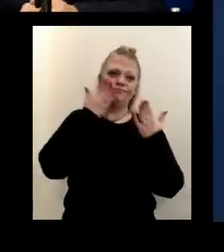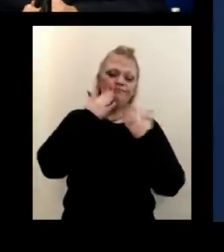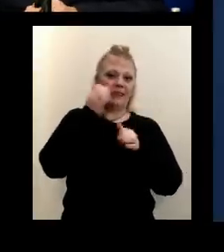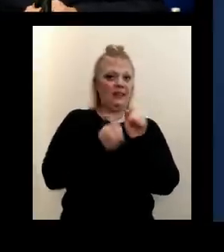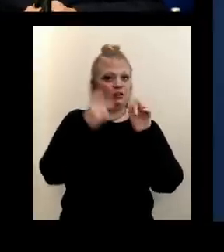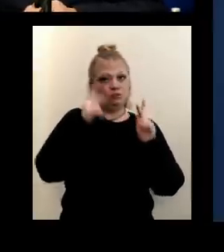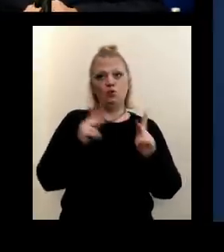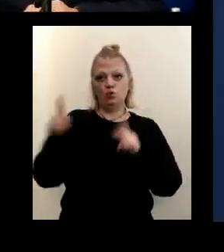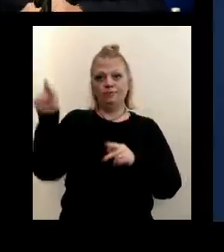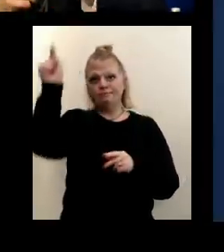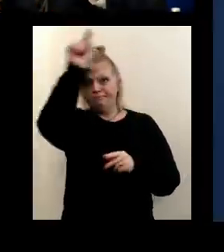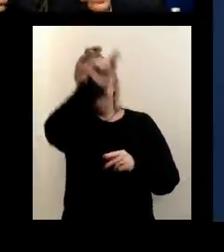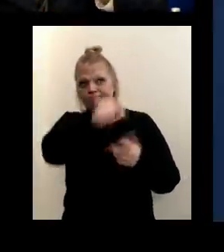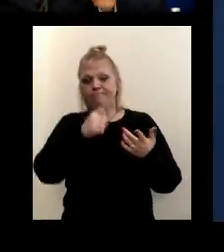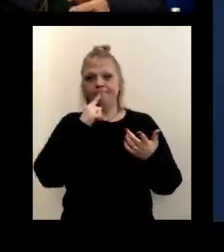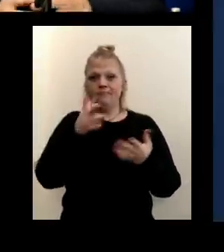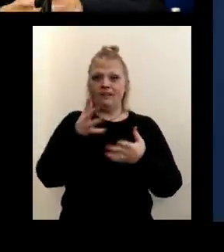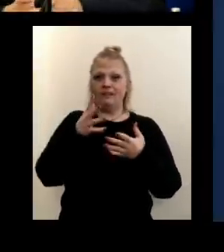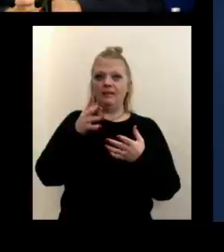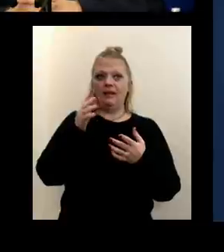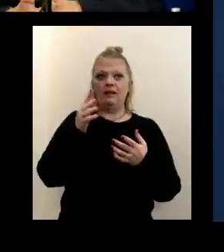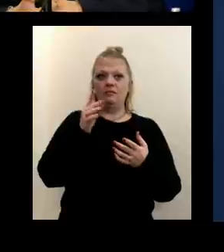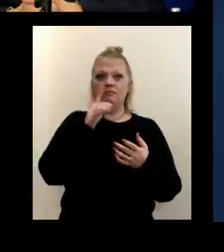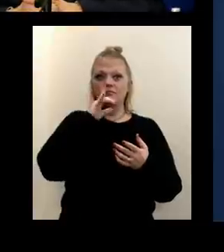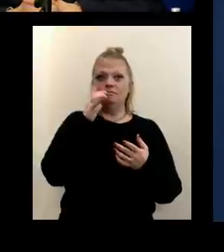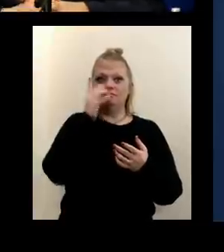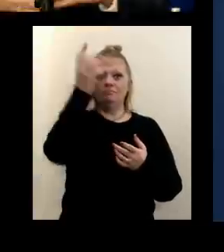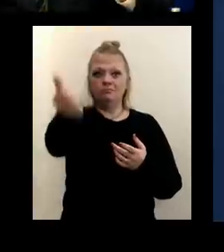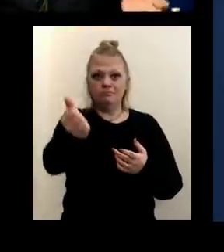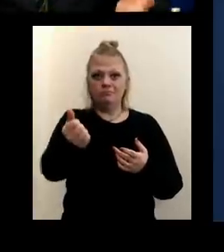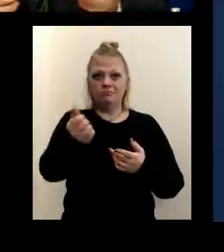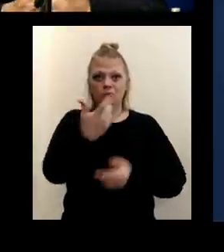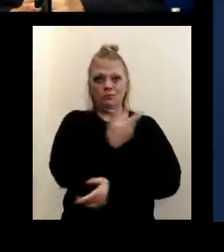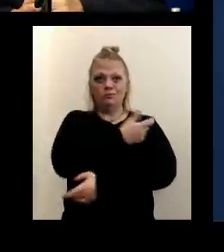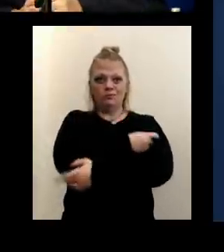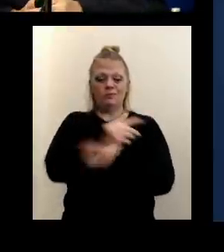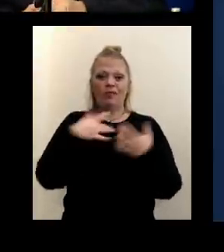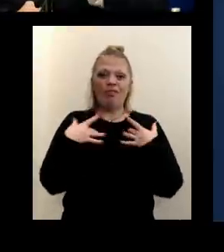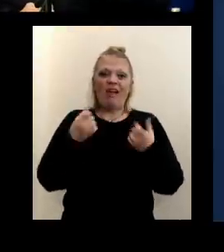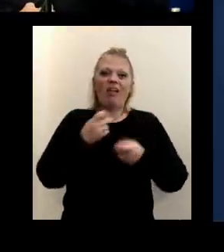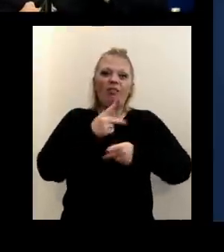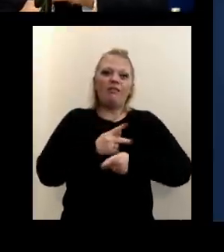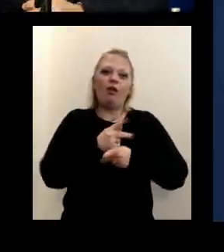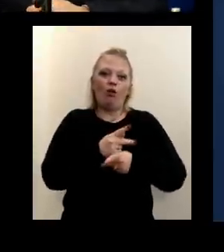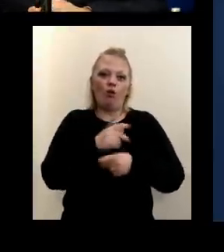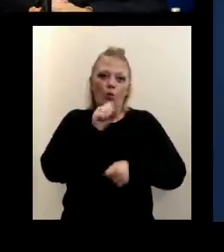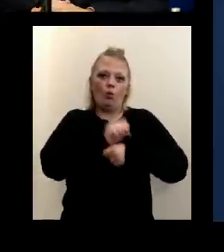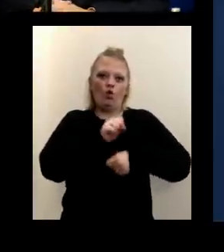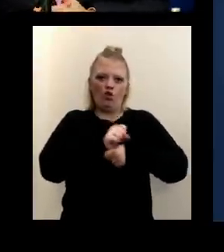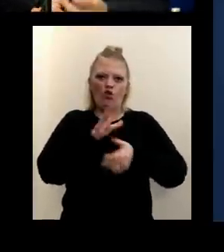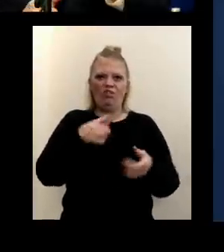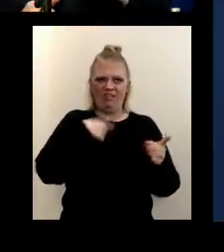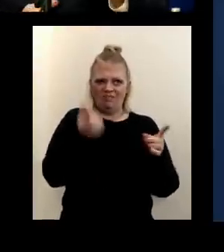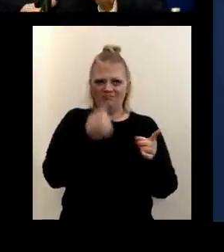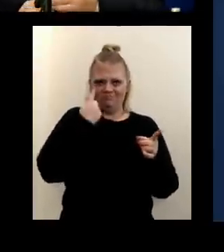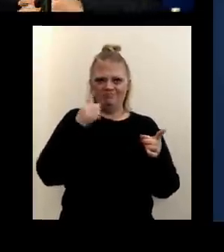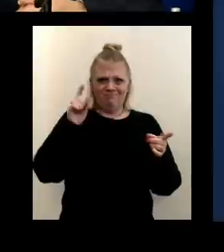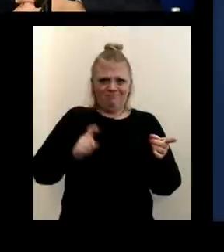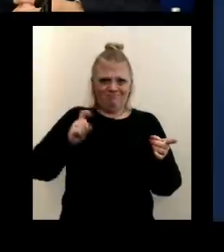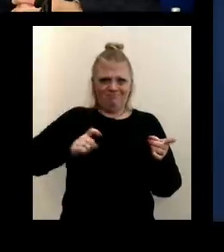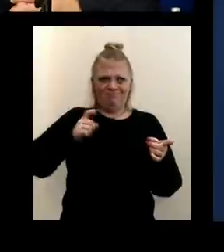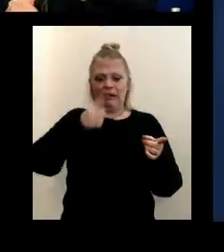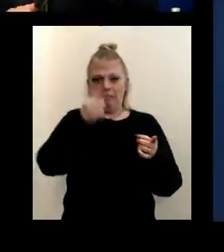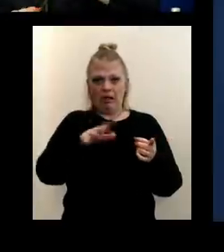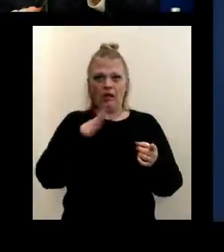those individuals out there who is getting out there and vac getting vaccine. Those healthcare professionals, they understand the need for it. They're getting